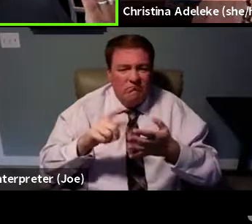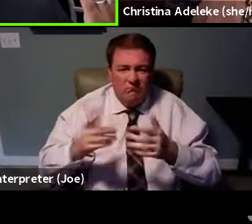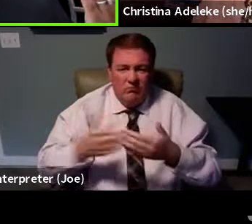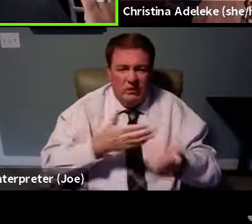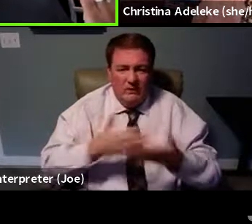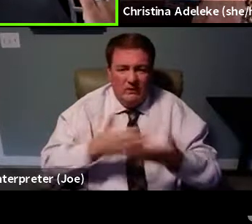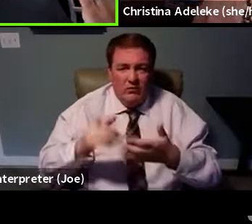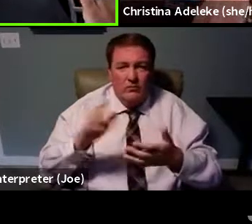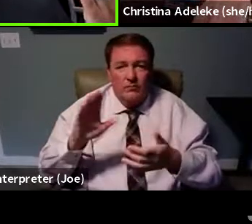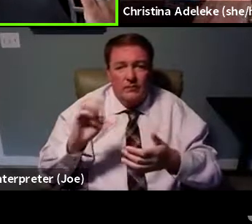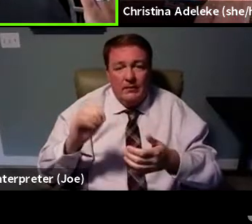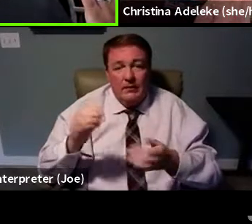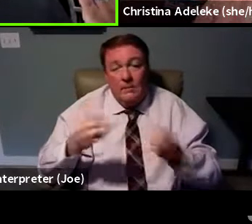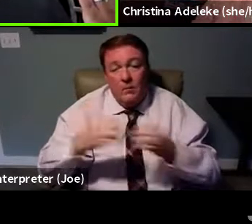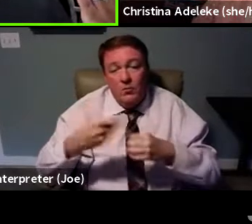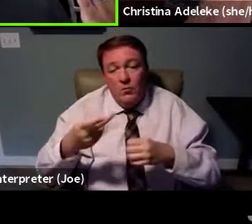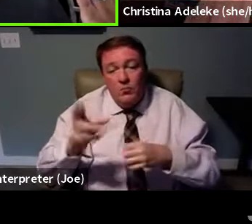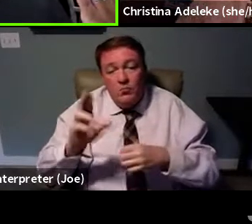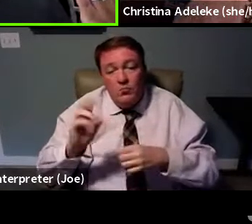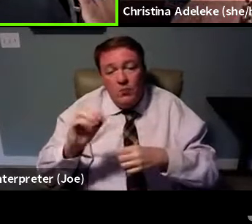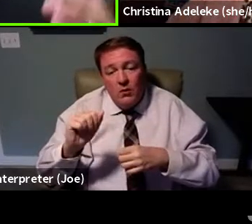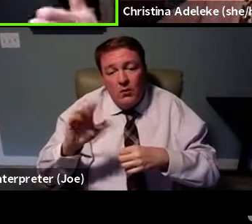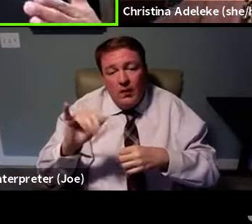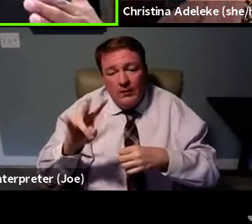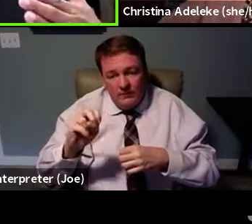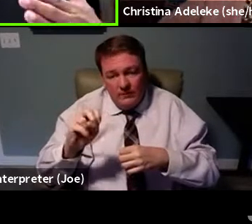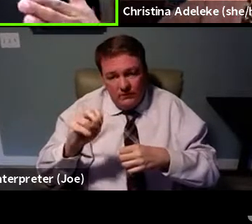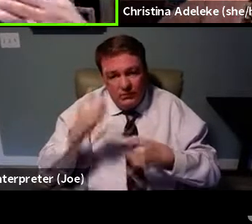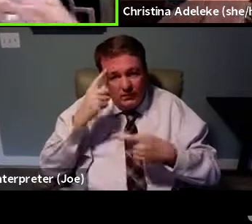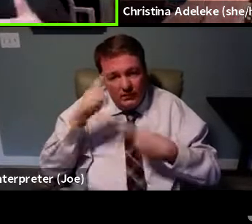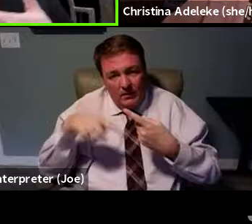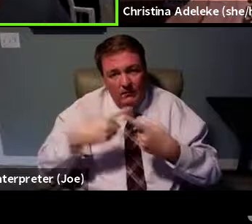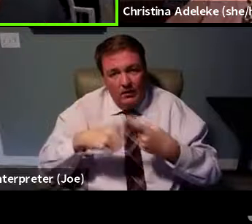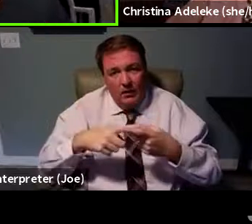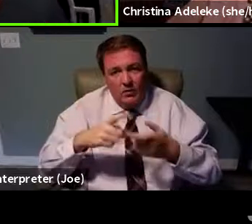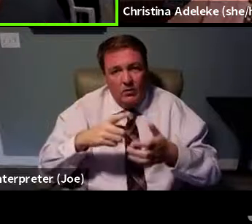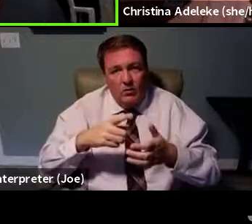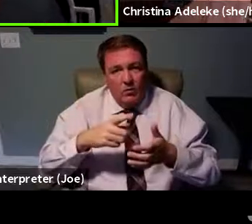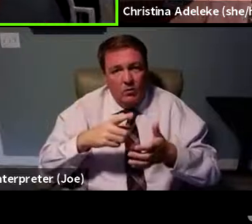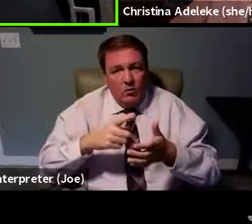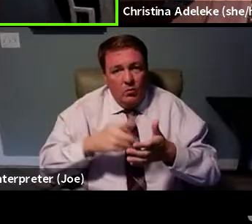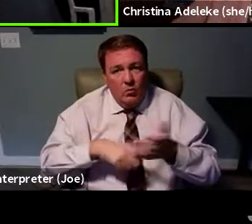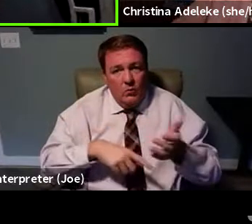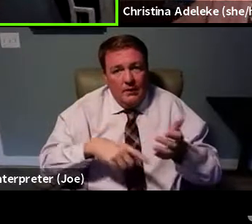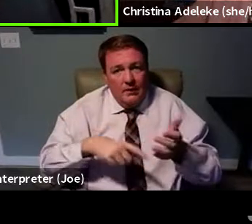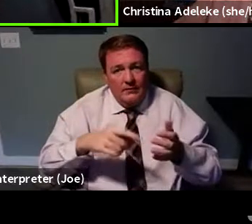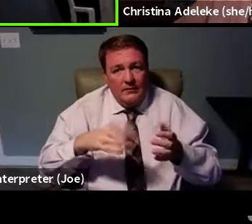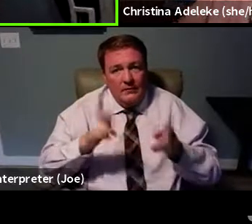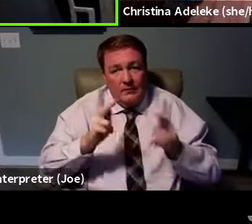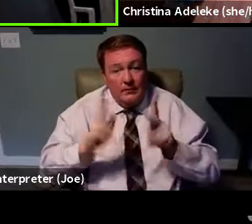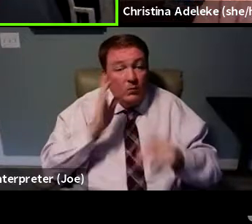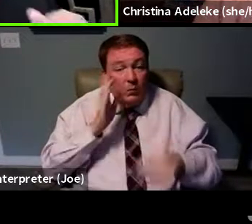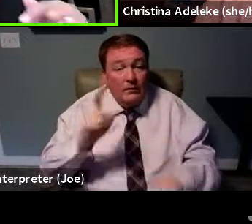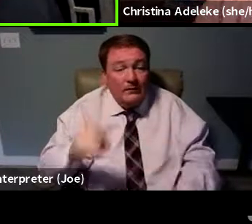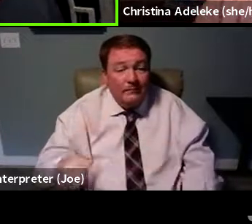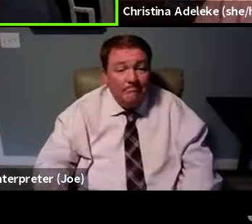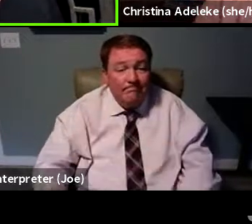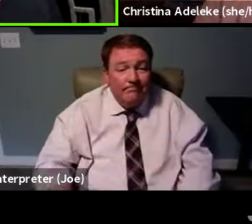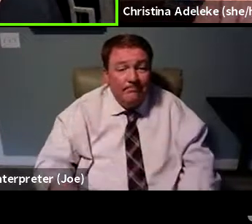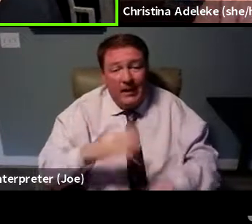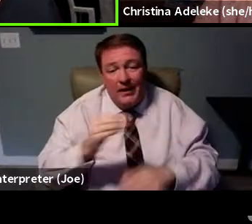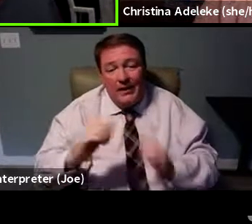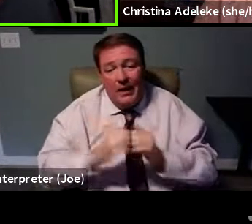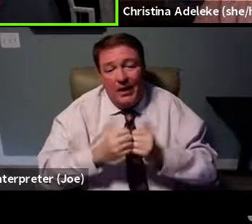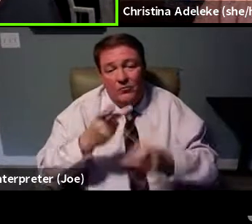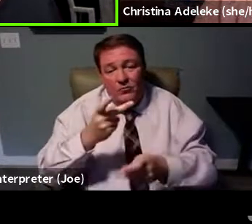proactive and thinking about what individuals will need and how we can